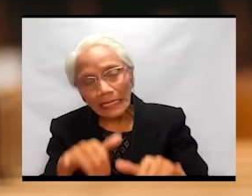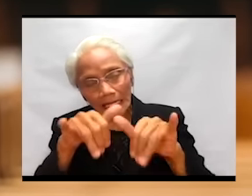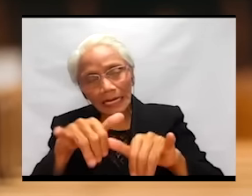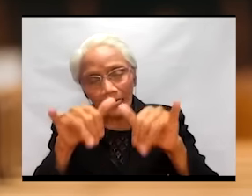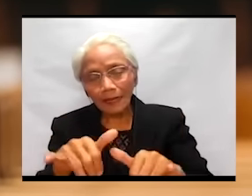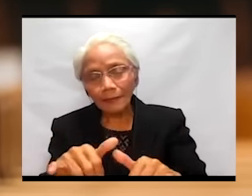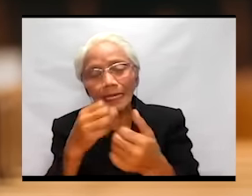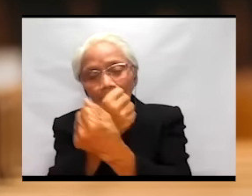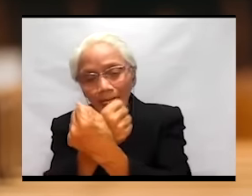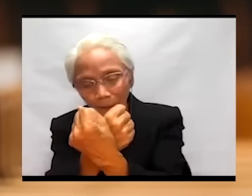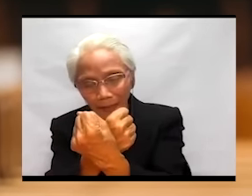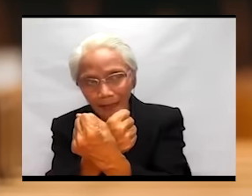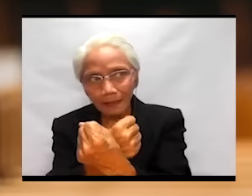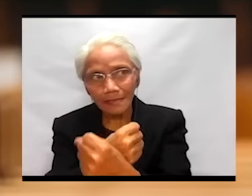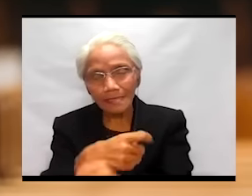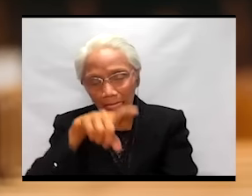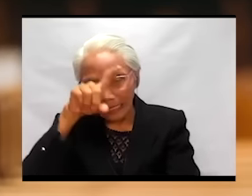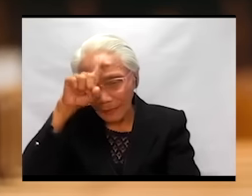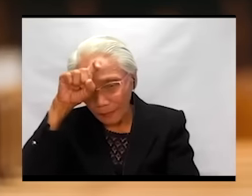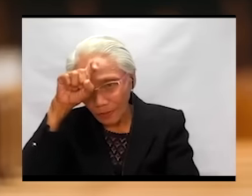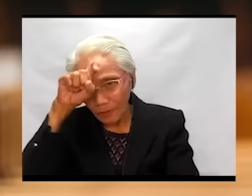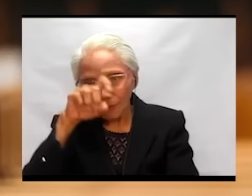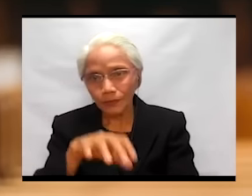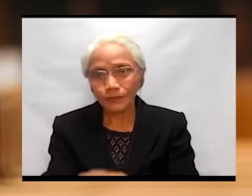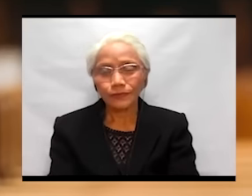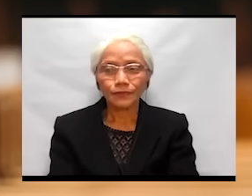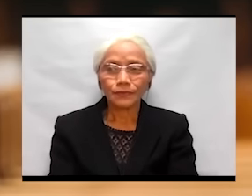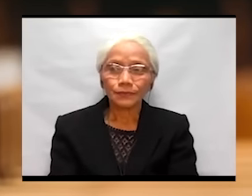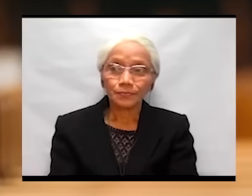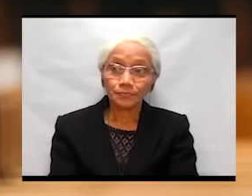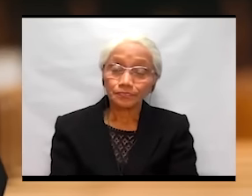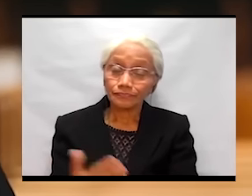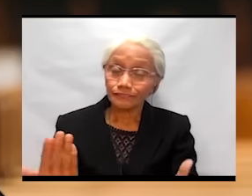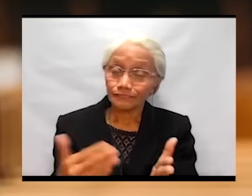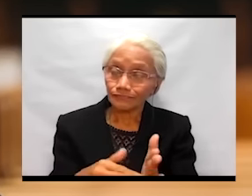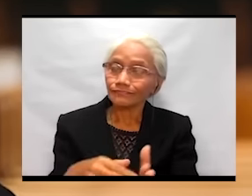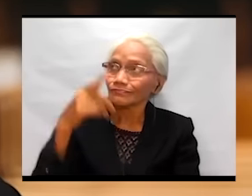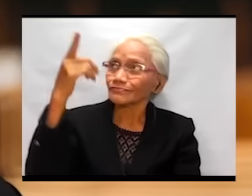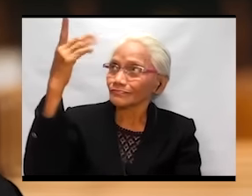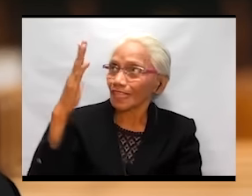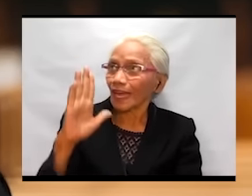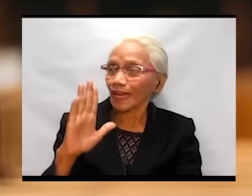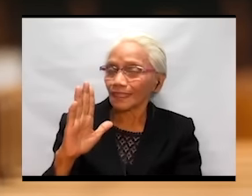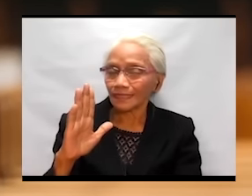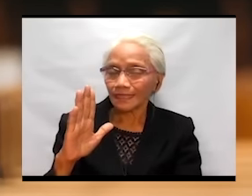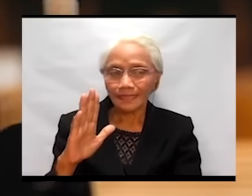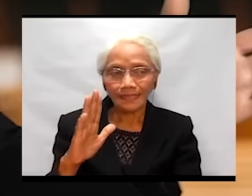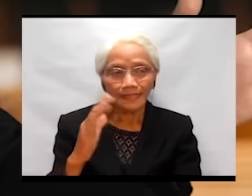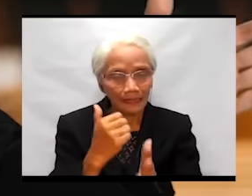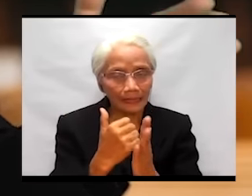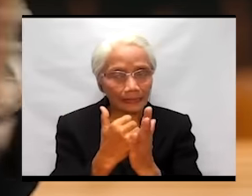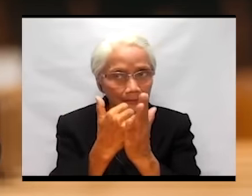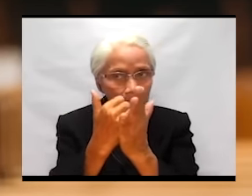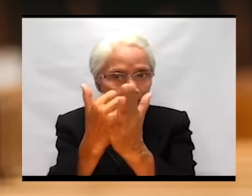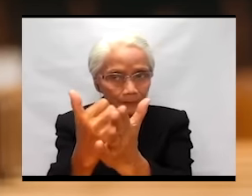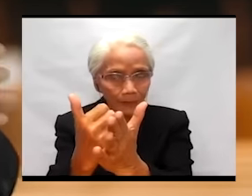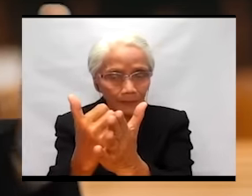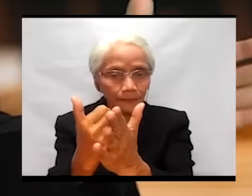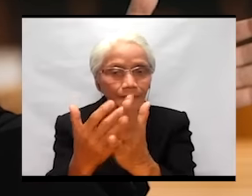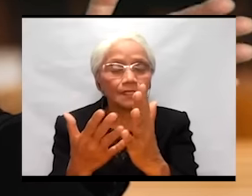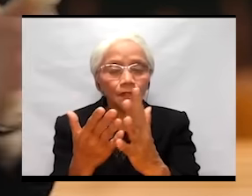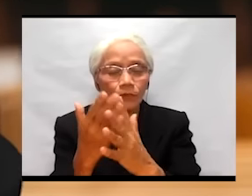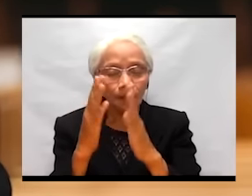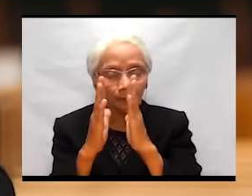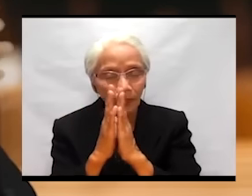And God once again intervened through the prayer of Moses. And we know the